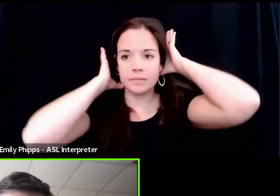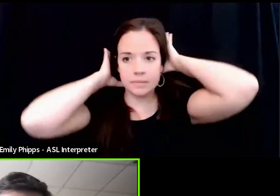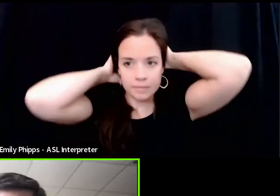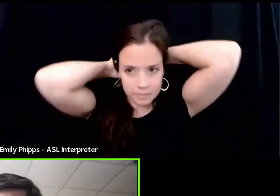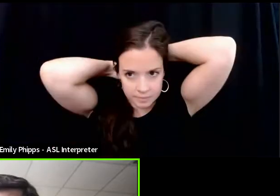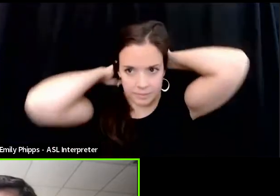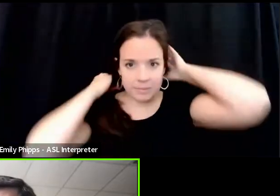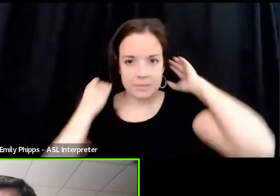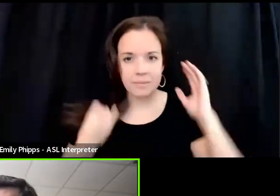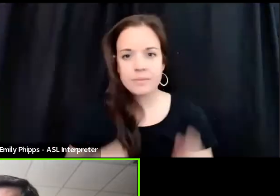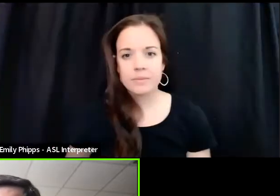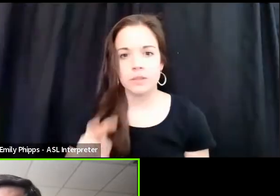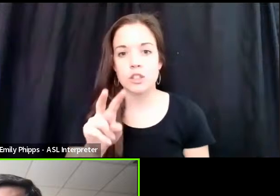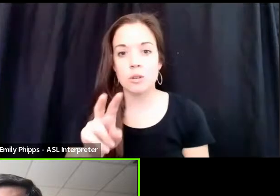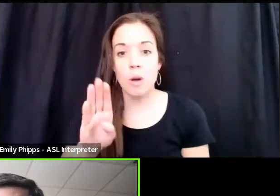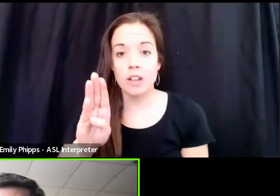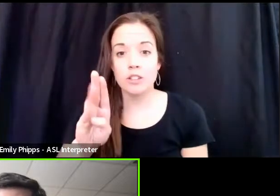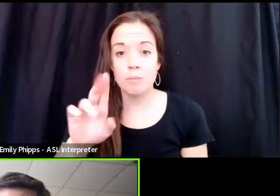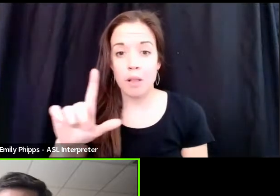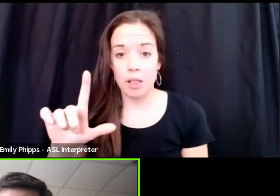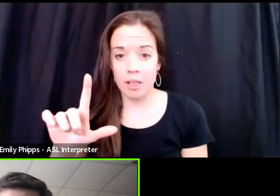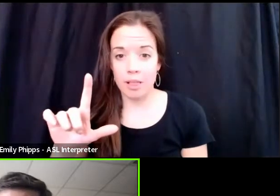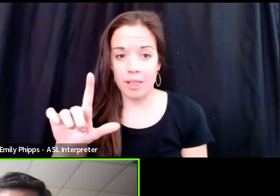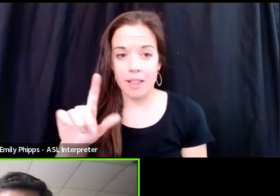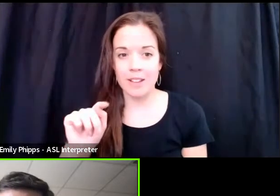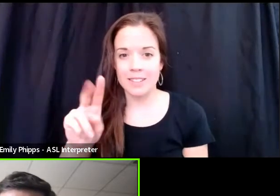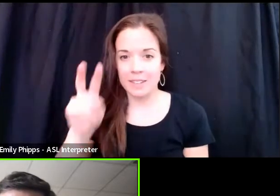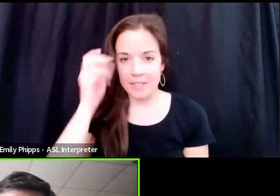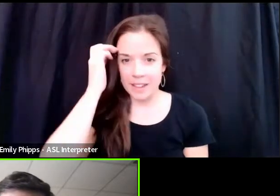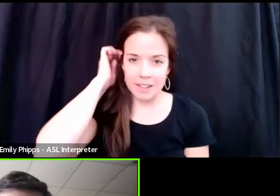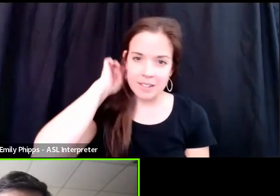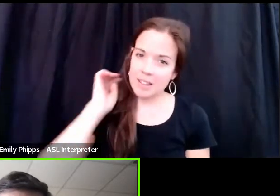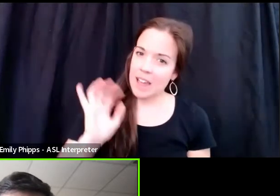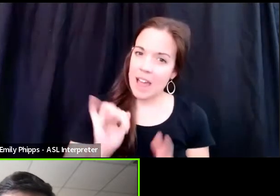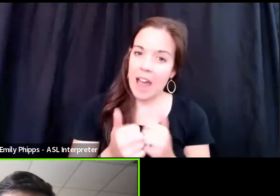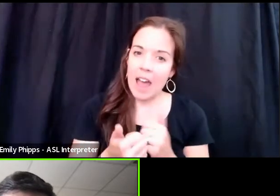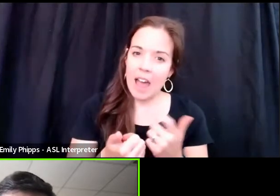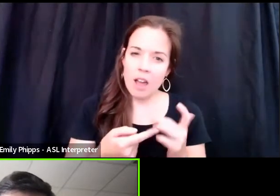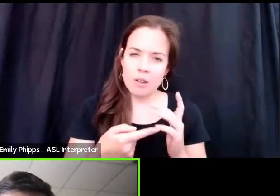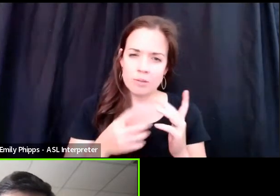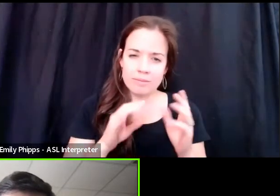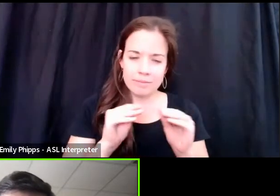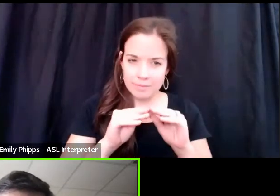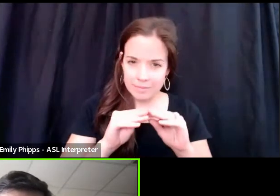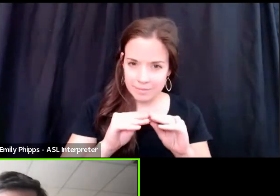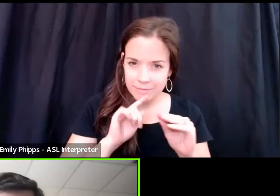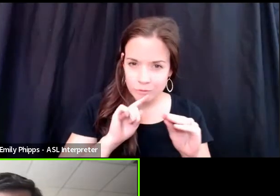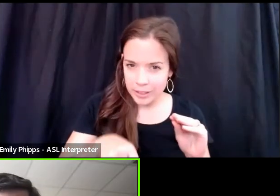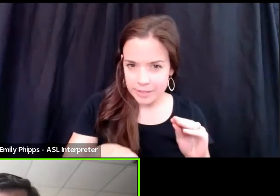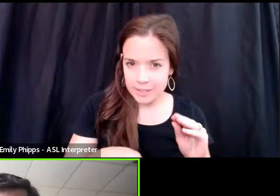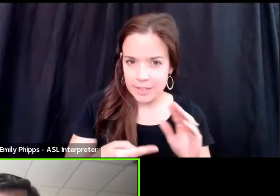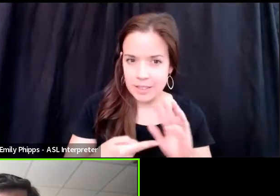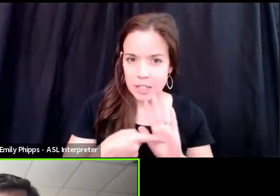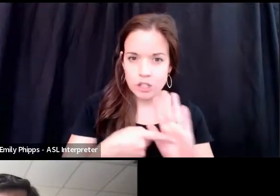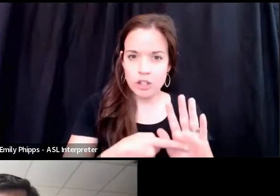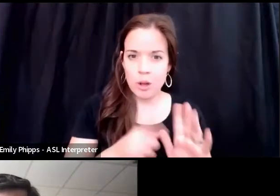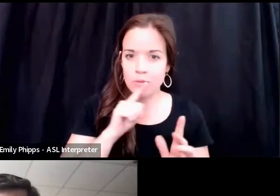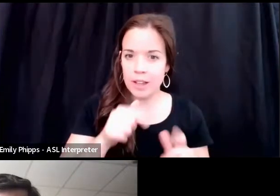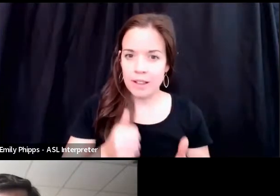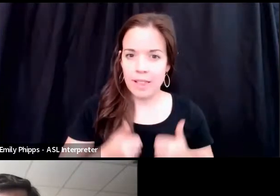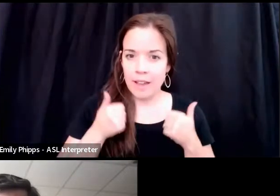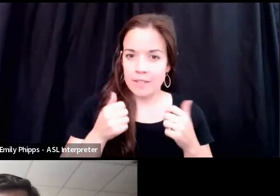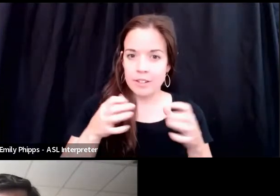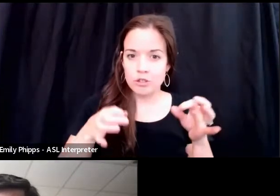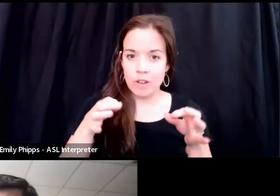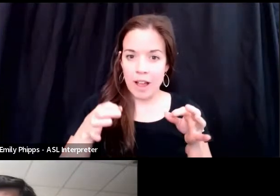Bull on TV? How accurately does it reflect the situation in real life trials? So I